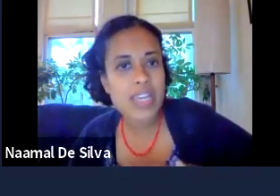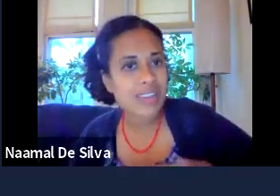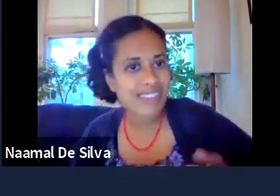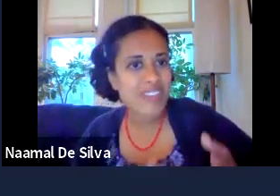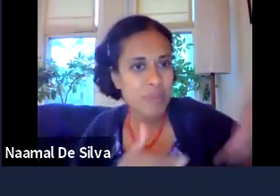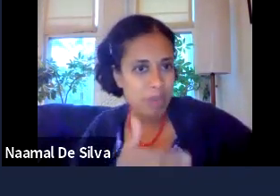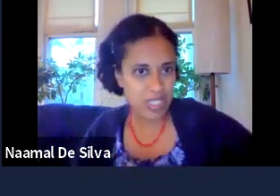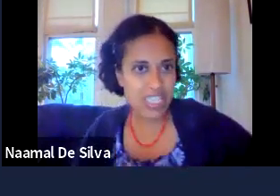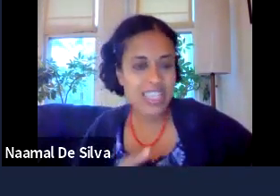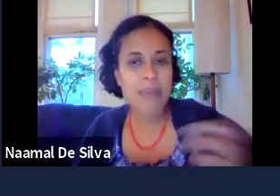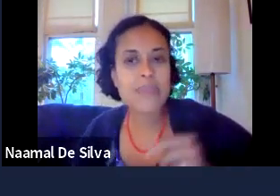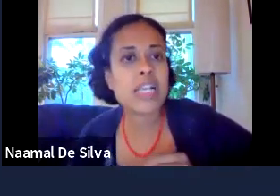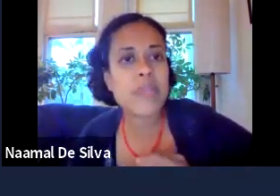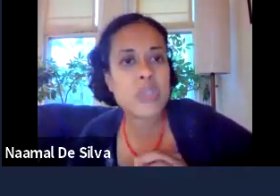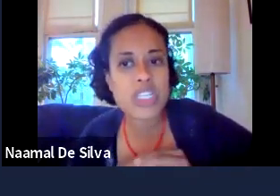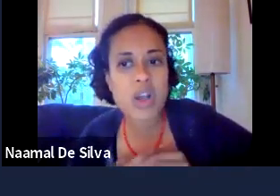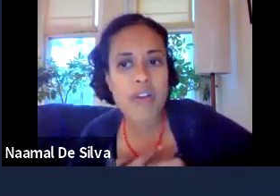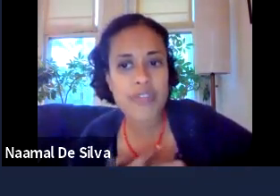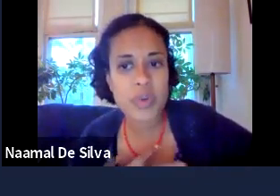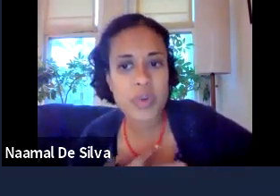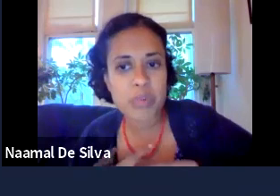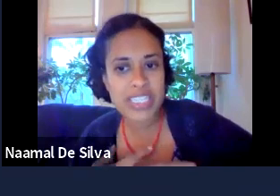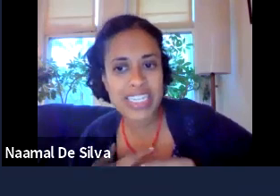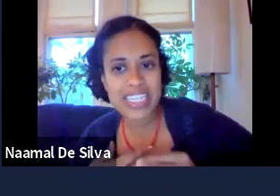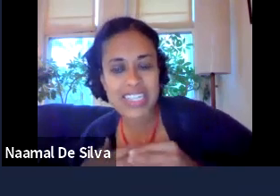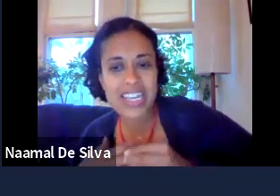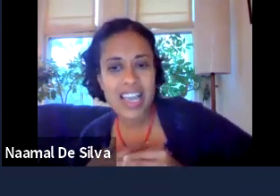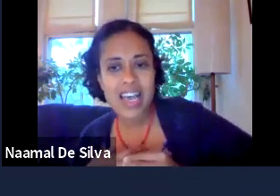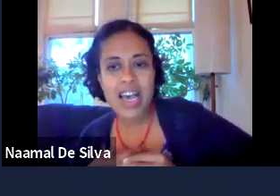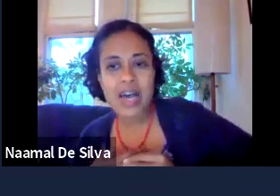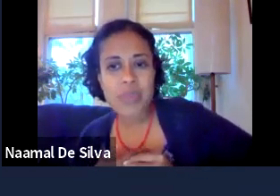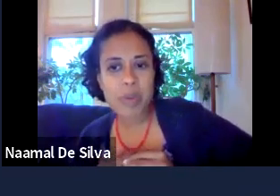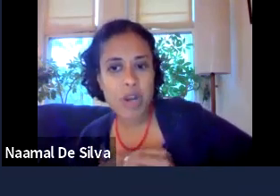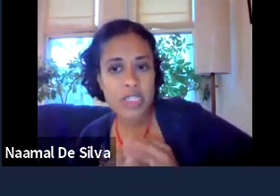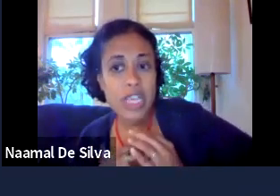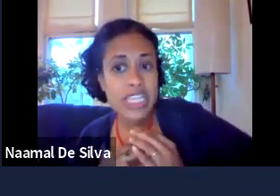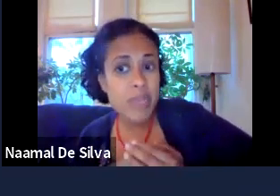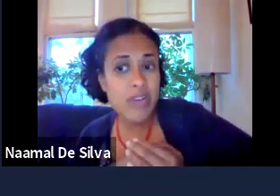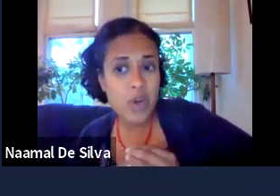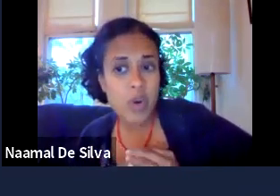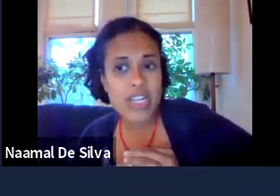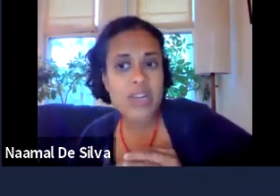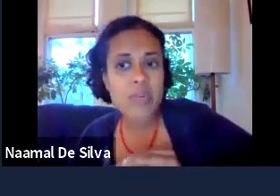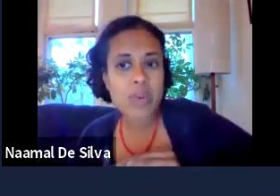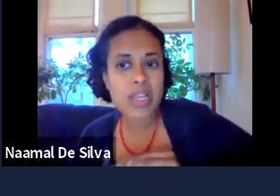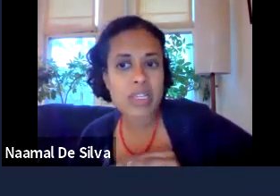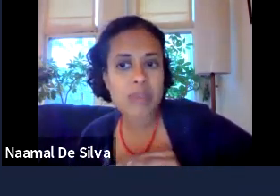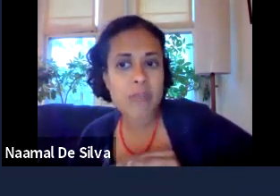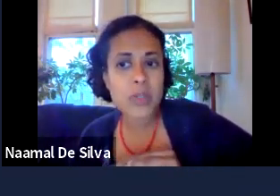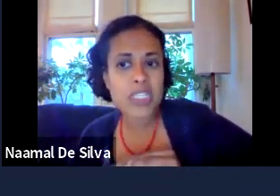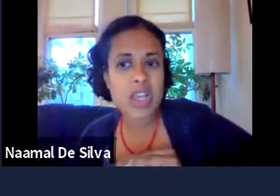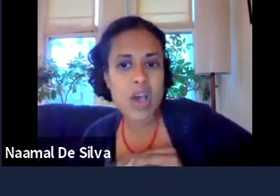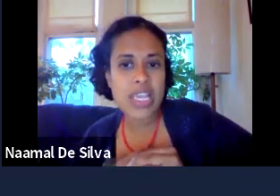grid view so that you'll be able to see them. They'll be switching off throughout the presentation. The webinar is being recorded,